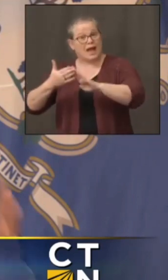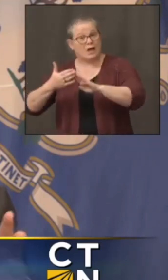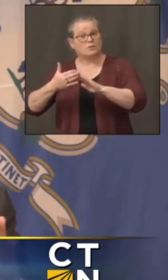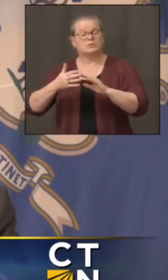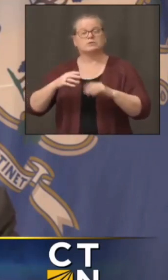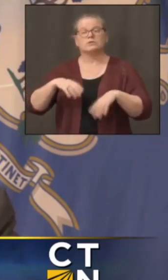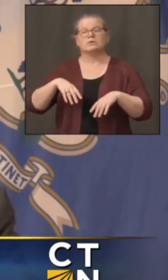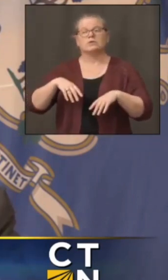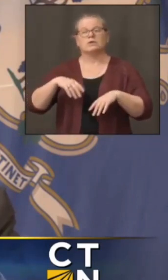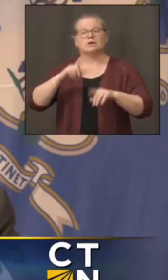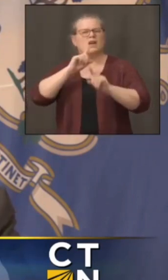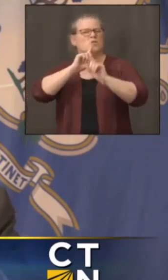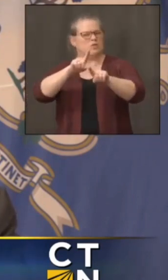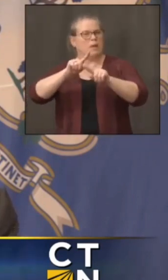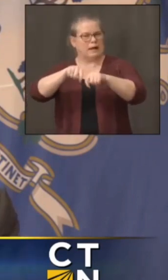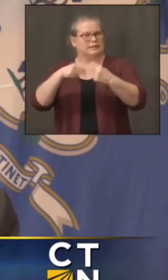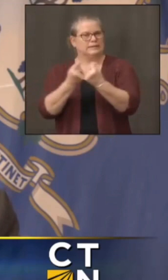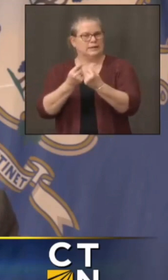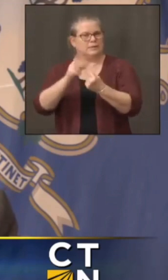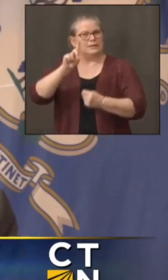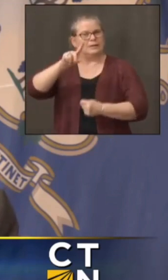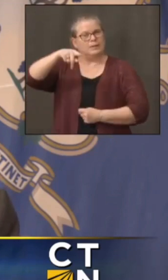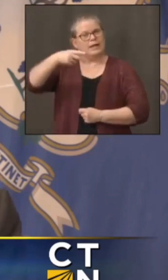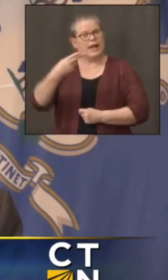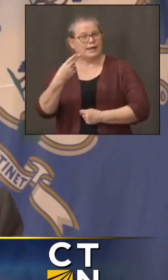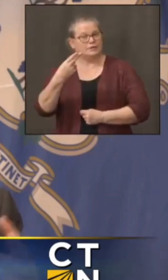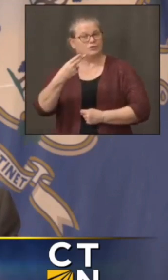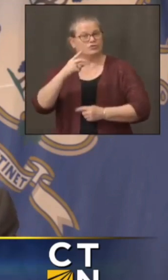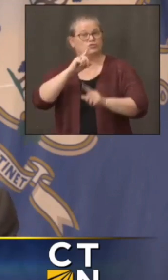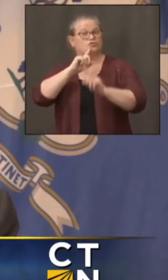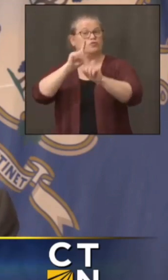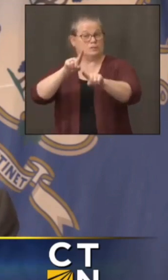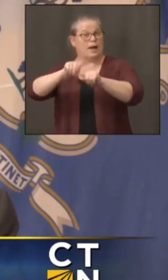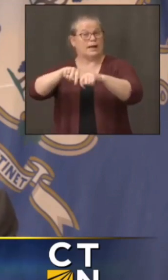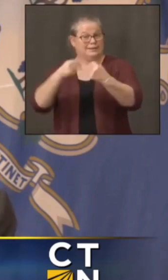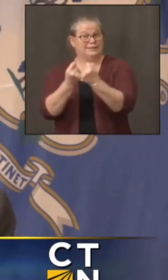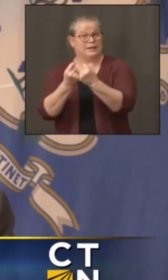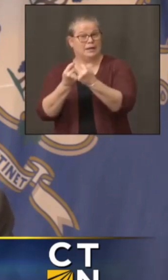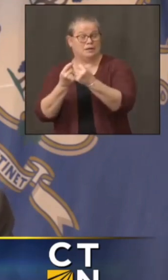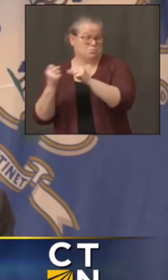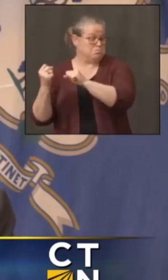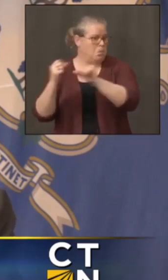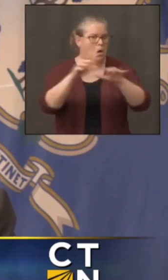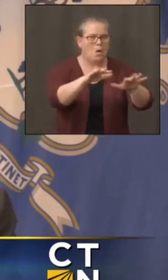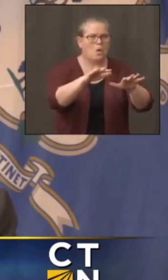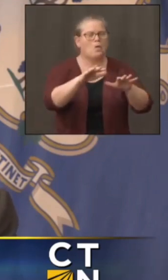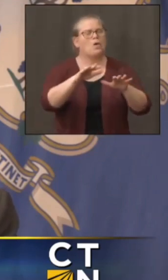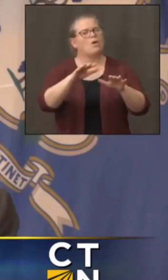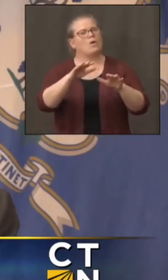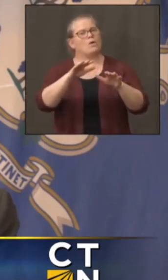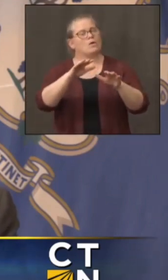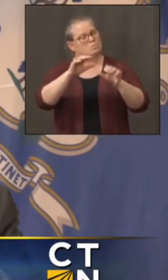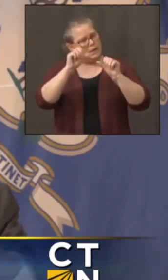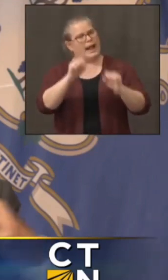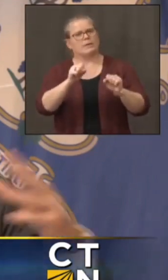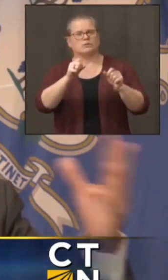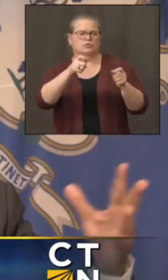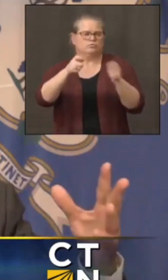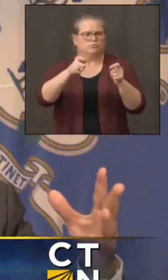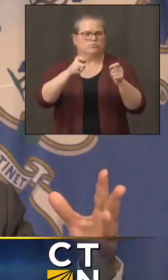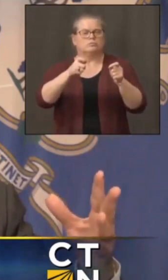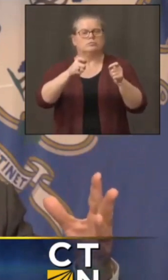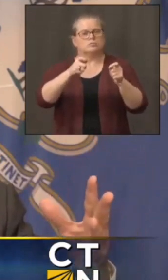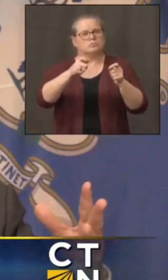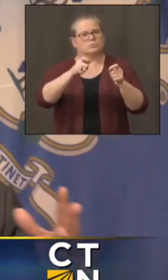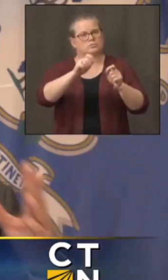team on a municipality basis, really make a big difference in terms of containing the virus. So I don't have to treat this on a